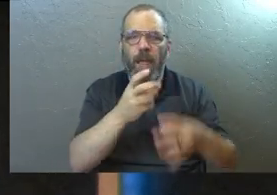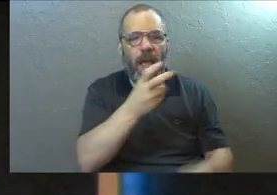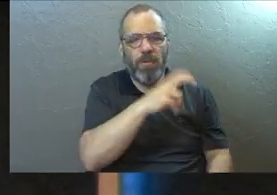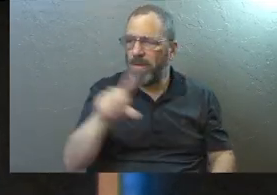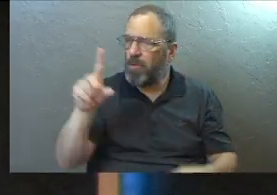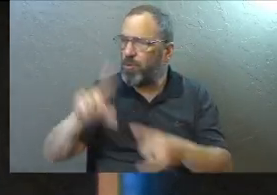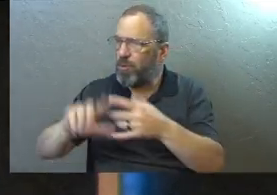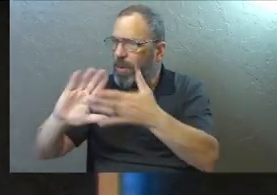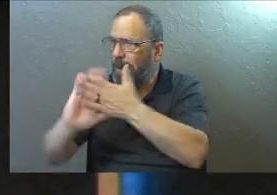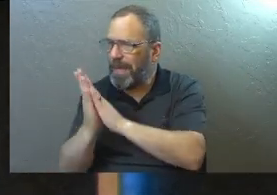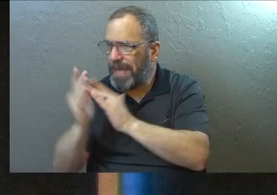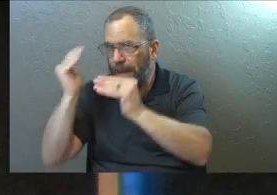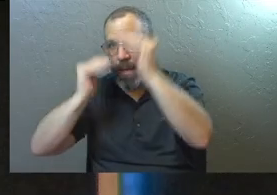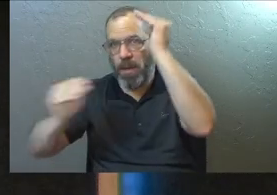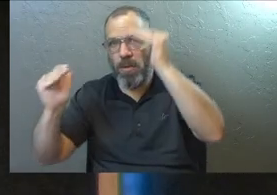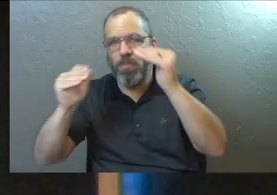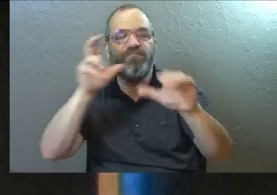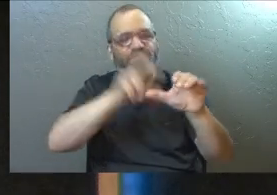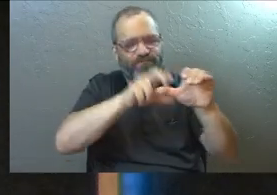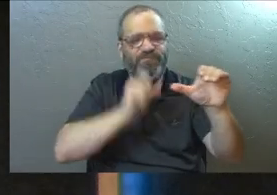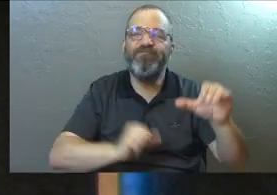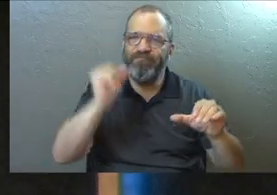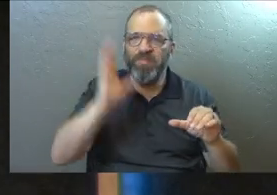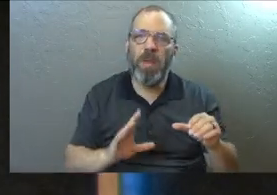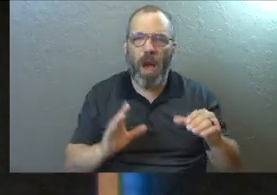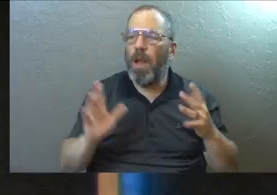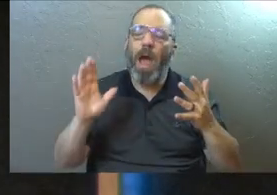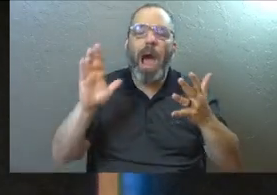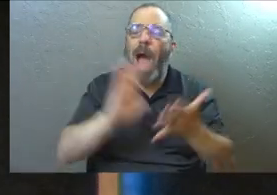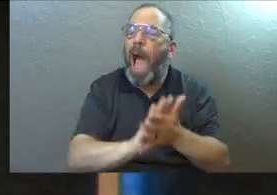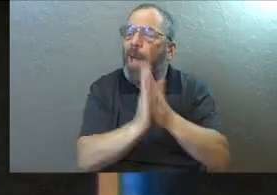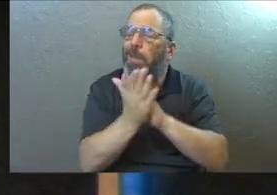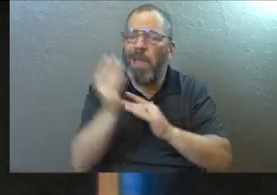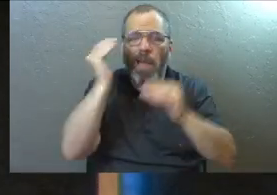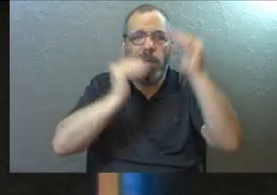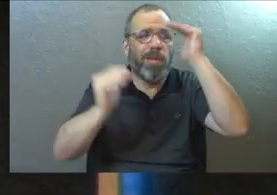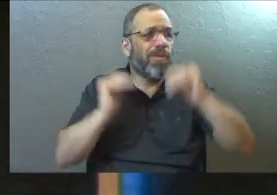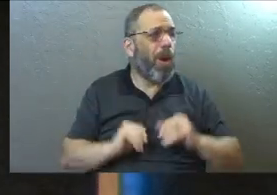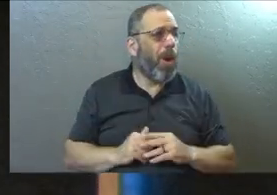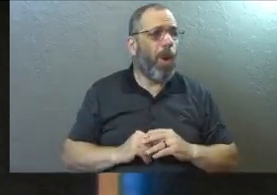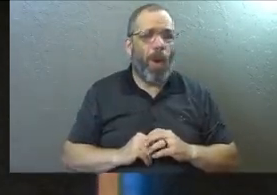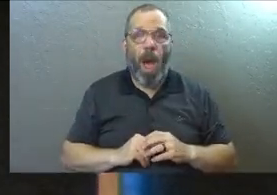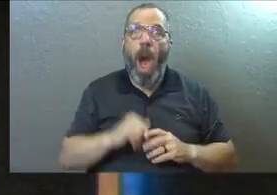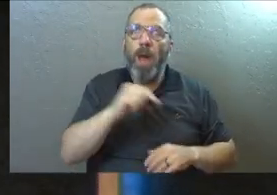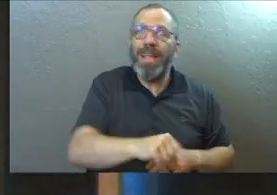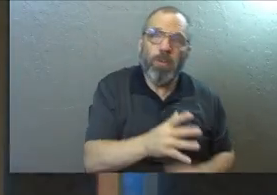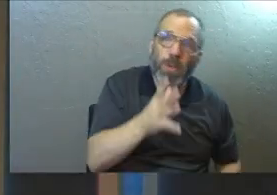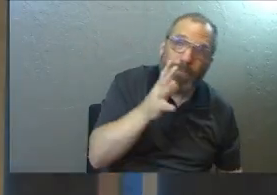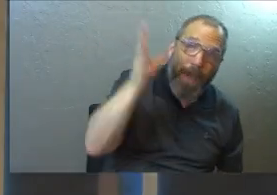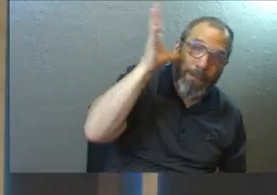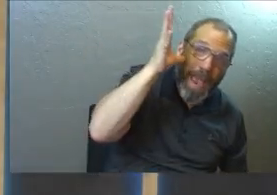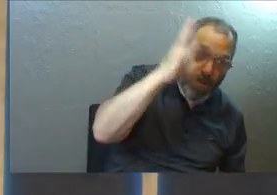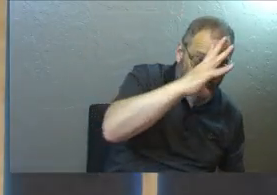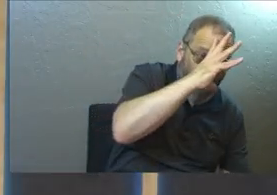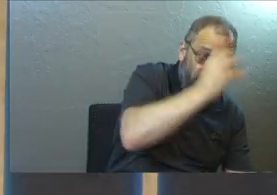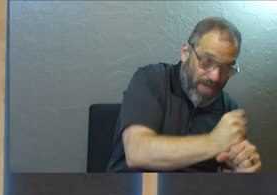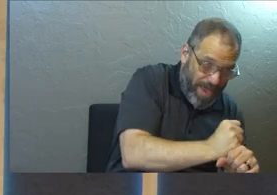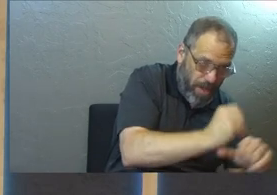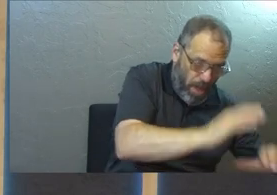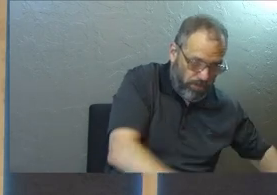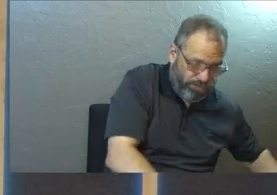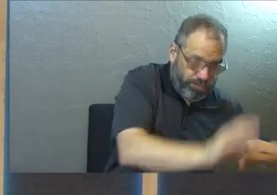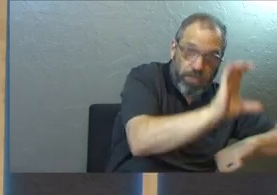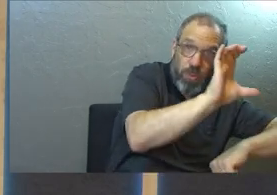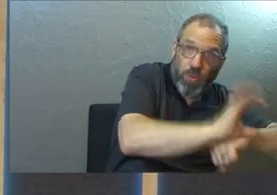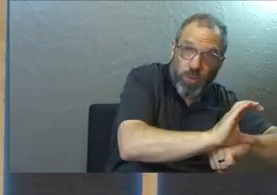to adulthood. That's why I unfollowed God. I entered this period of time where this had been my parents' faith, and I was raised